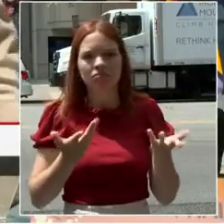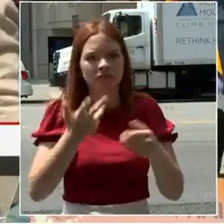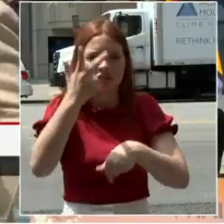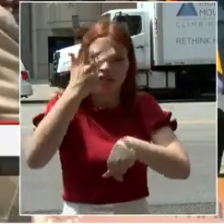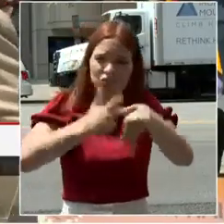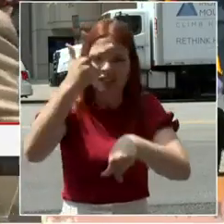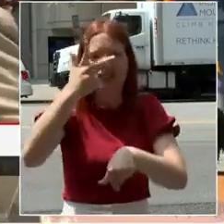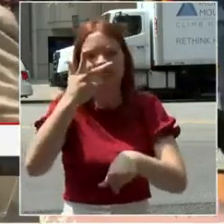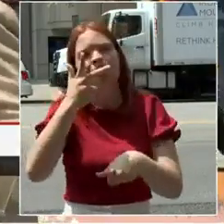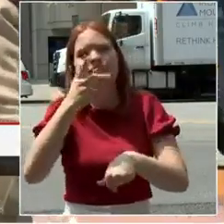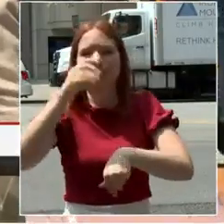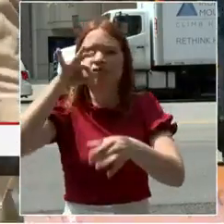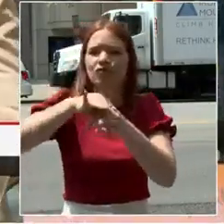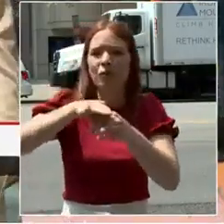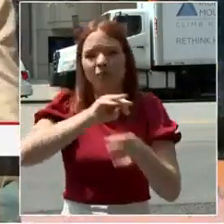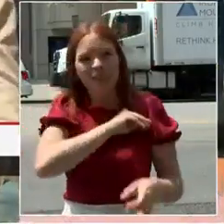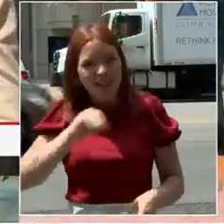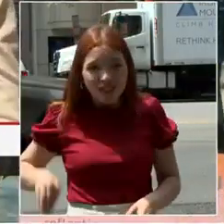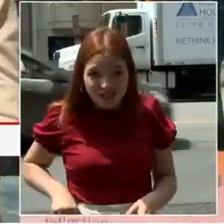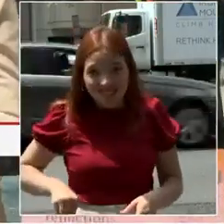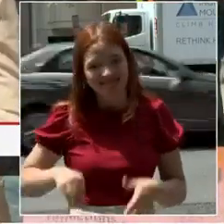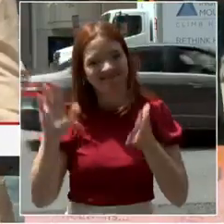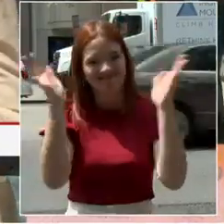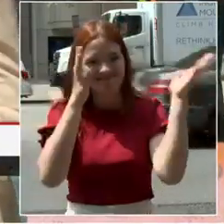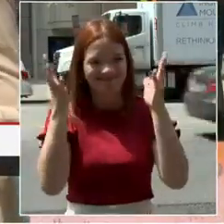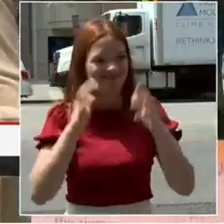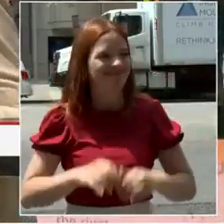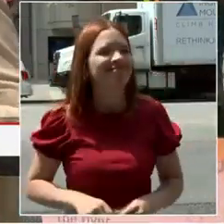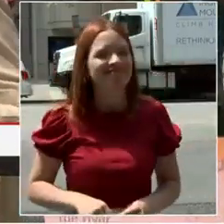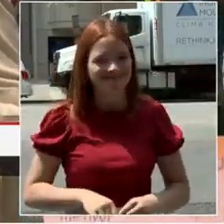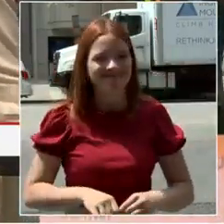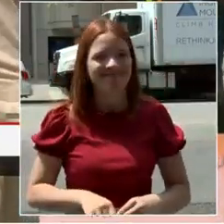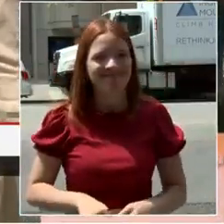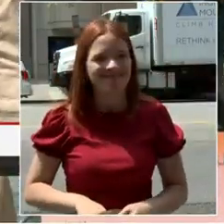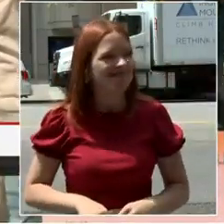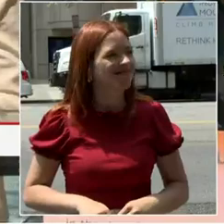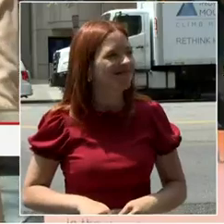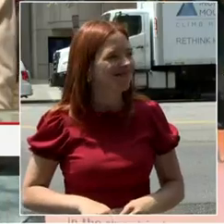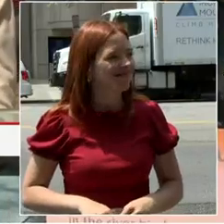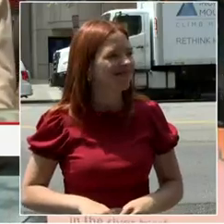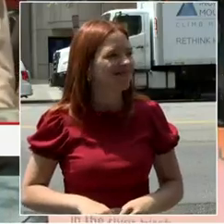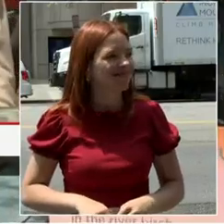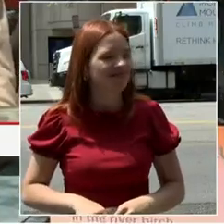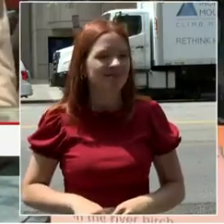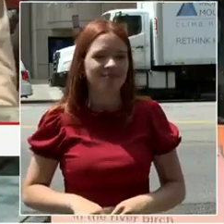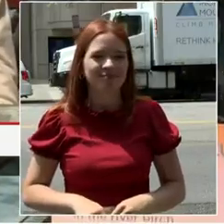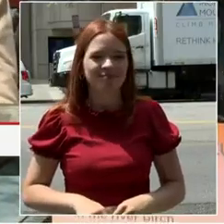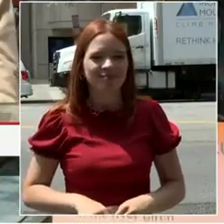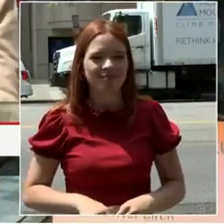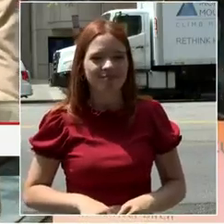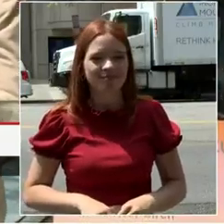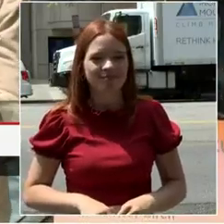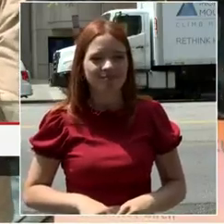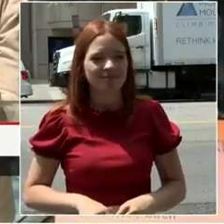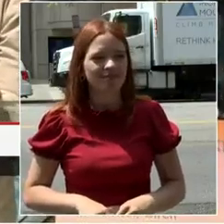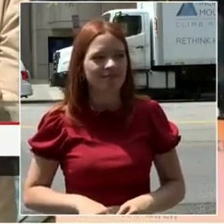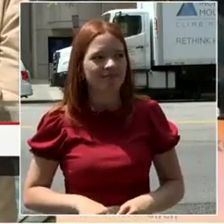And I don't know how many times you got in there, but a lot. And to the at large council member and chair of the Economic